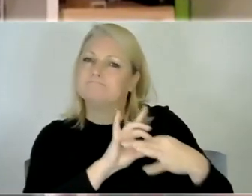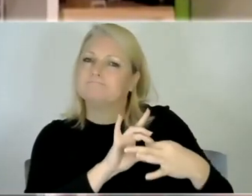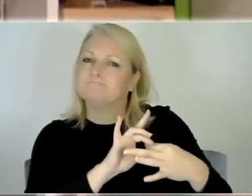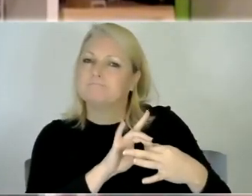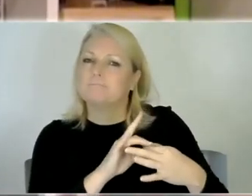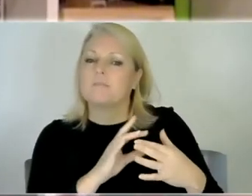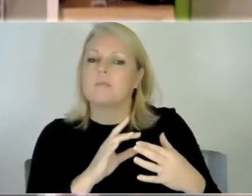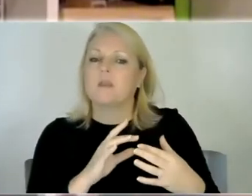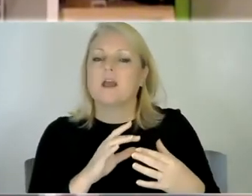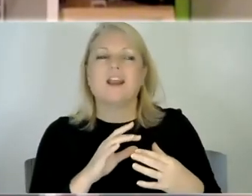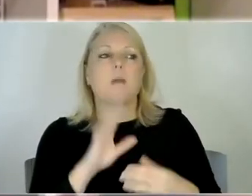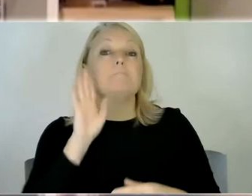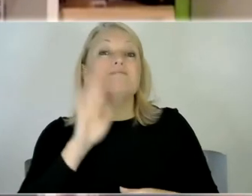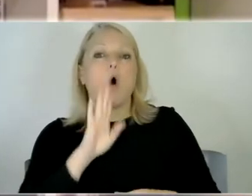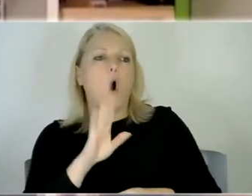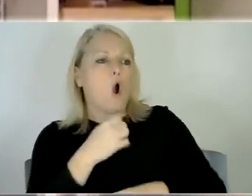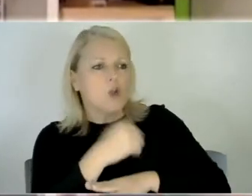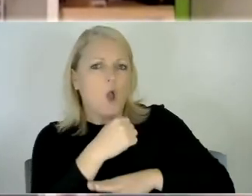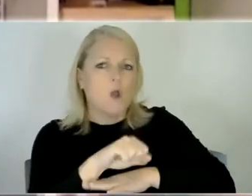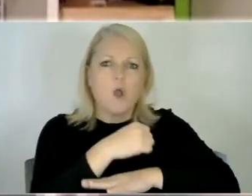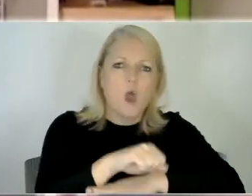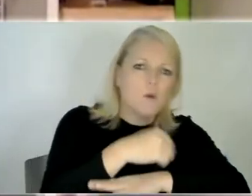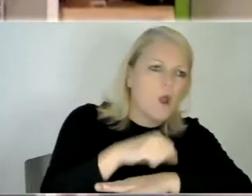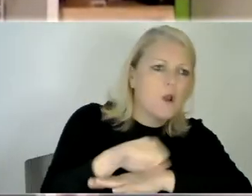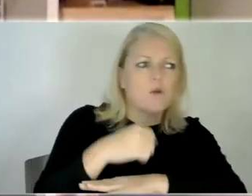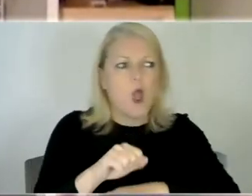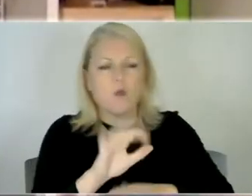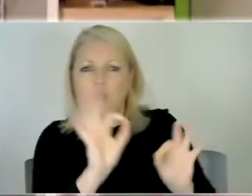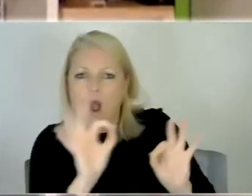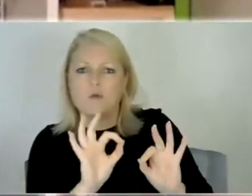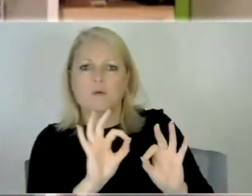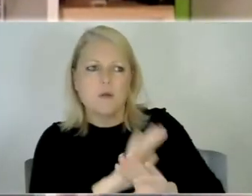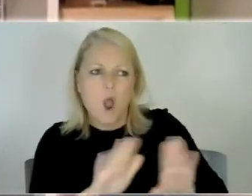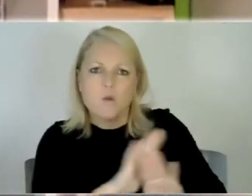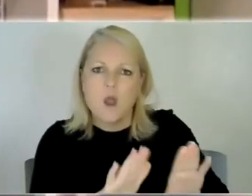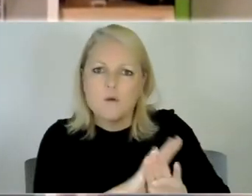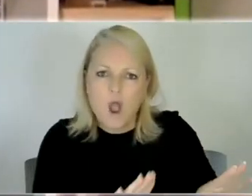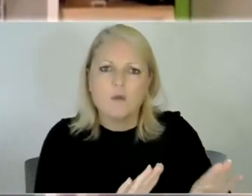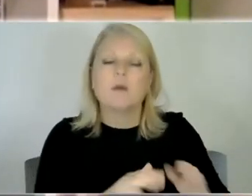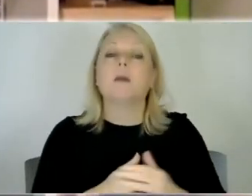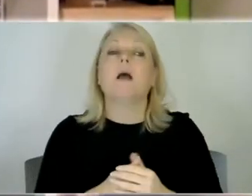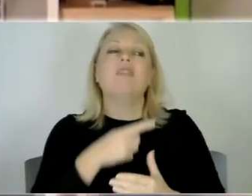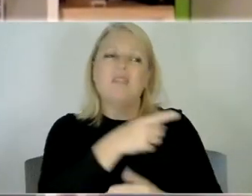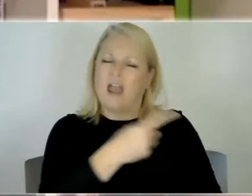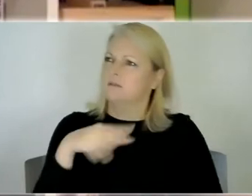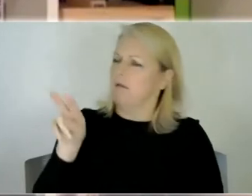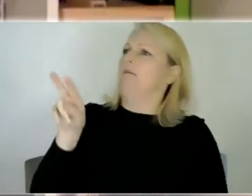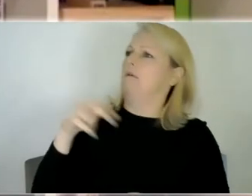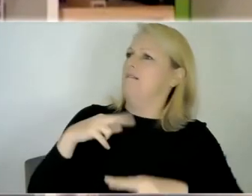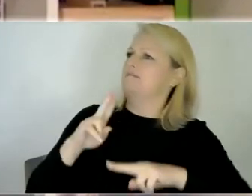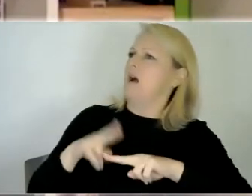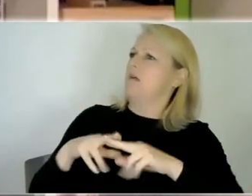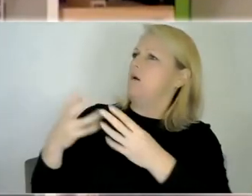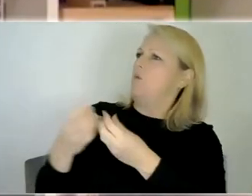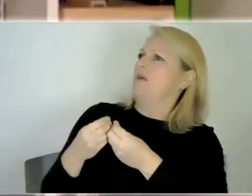always telling no no no do this no no do this it's like oh dad's doing the same thing as me like he's enjoying what i'm